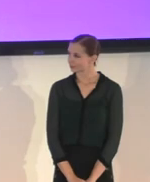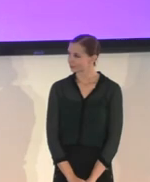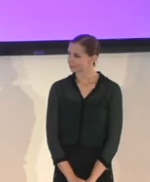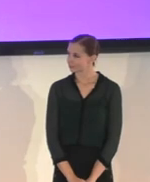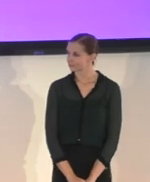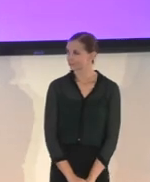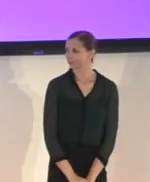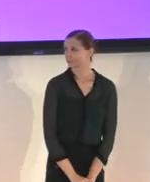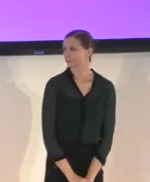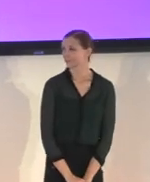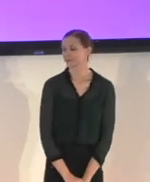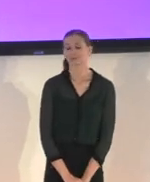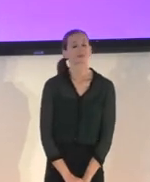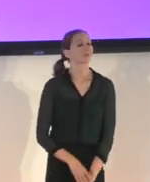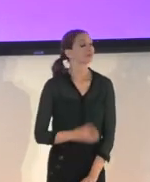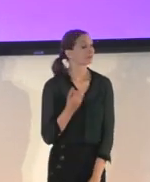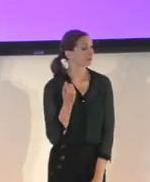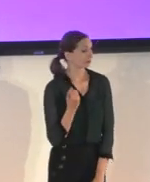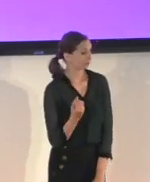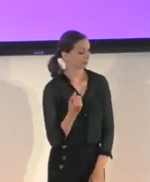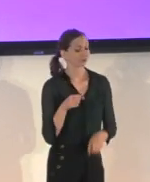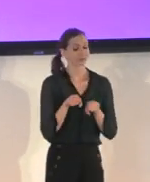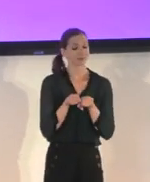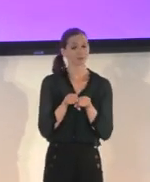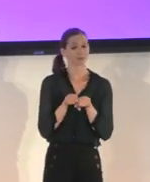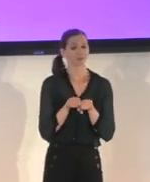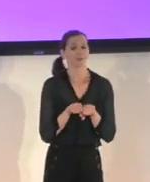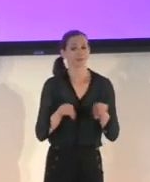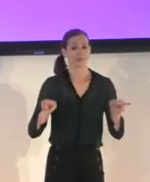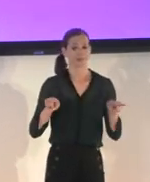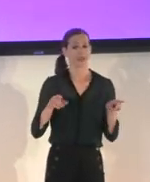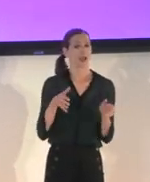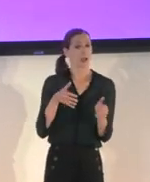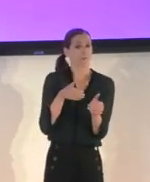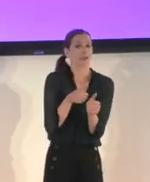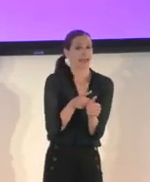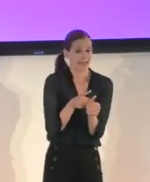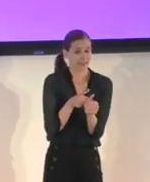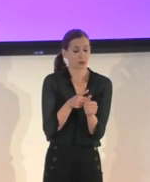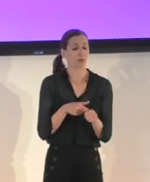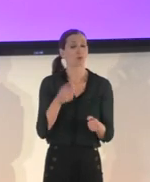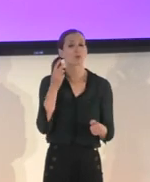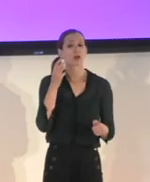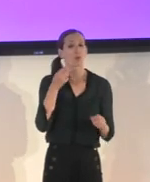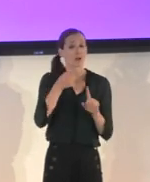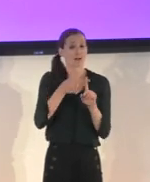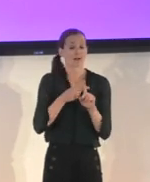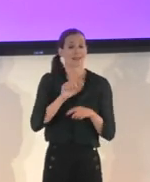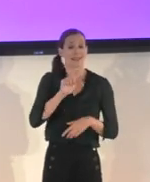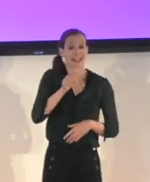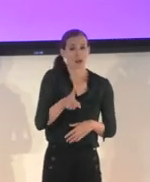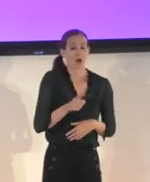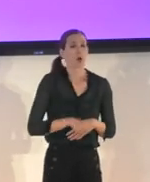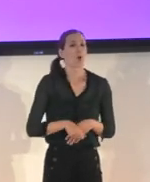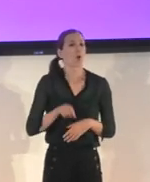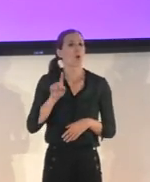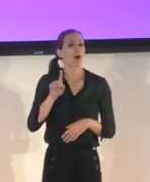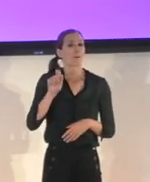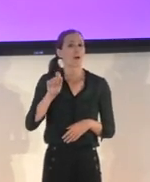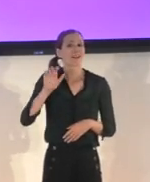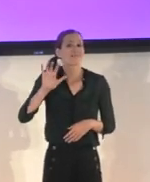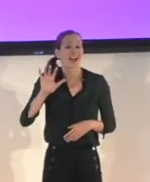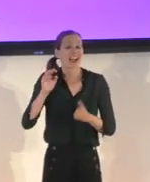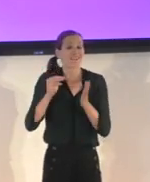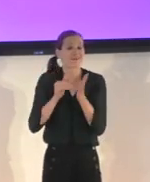So just one month after the launch of this update, we saw over 1.5 million total requests, and that's just coming